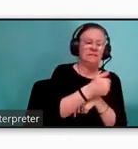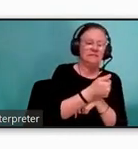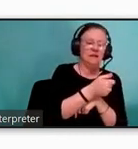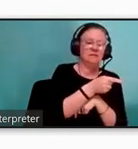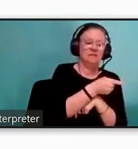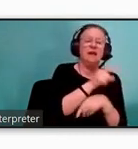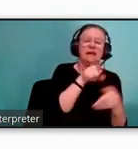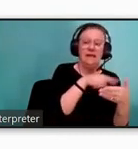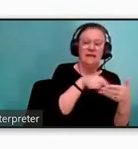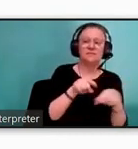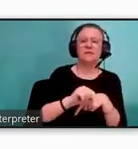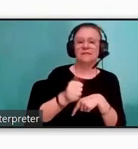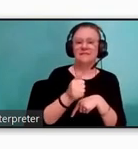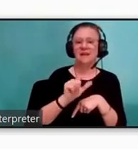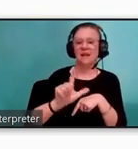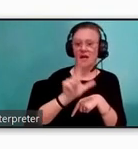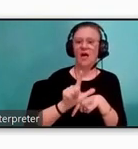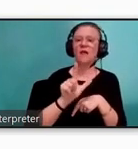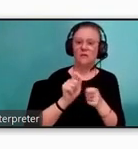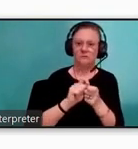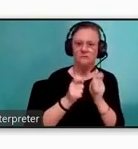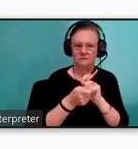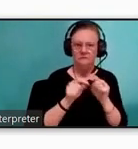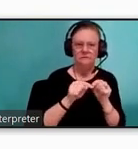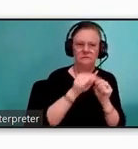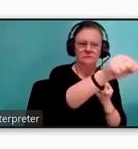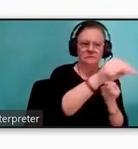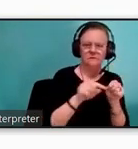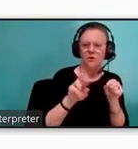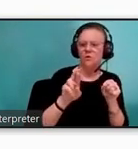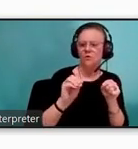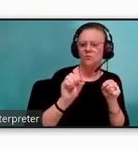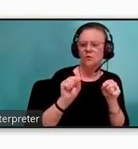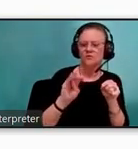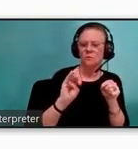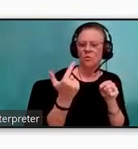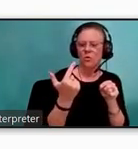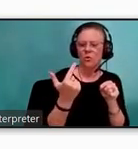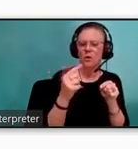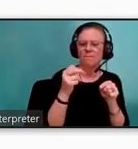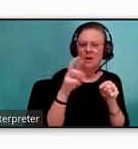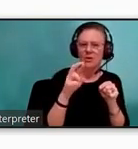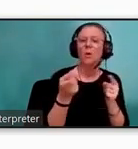to cover the popular on-demand stops all the way down to the Rossford Mire and the frequency was increased.